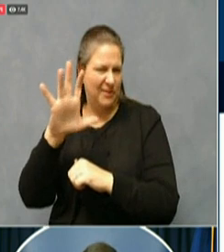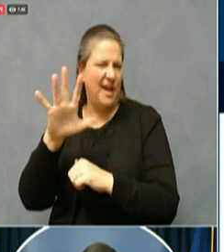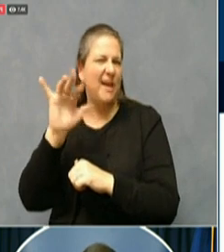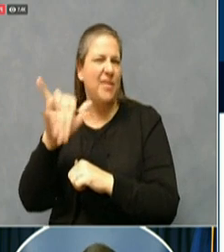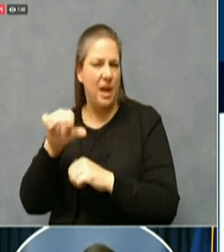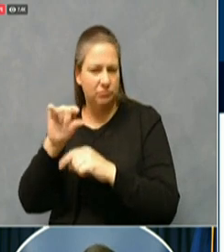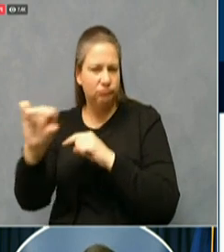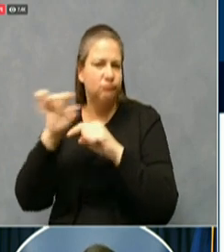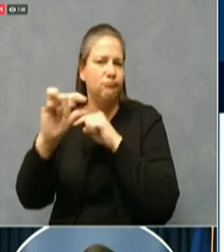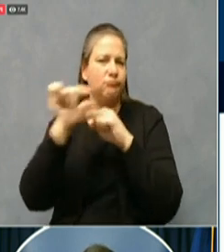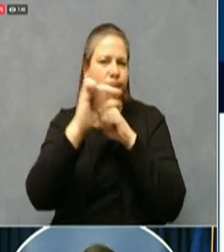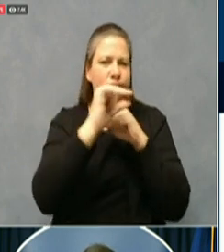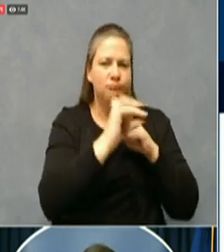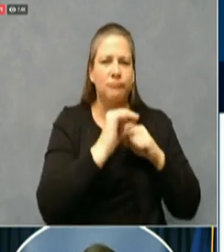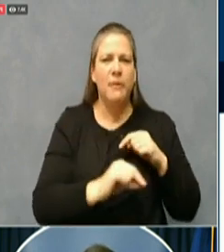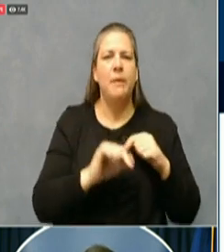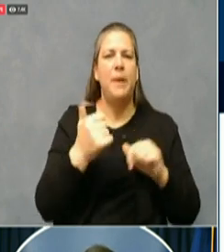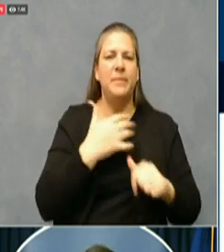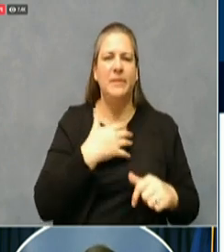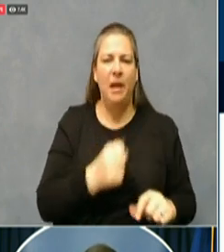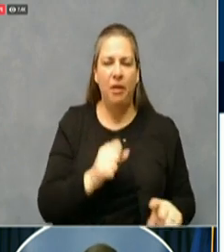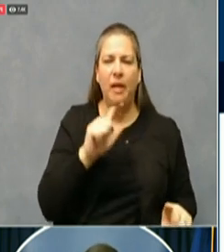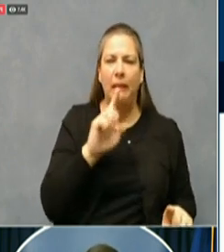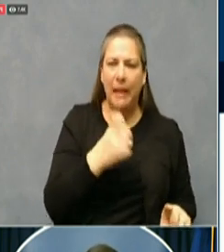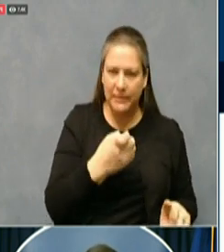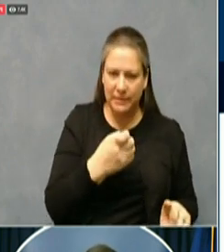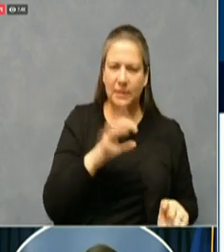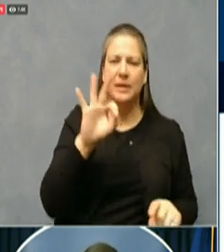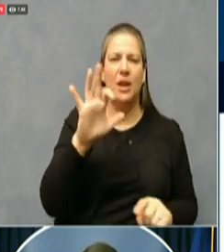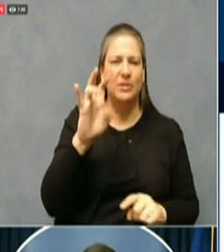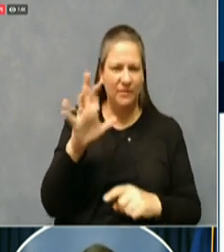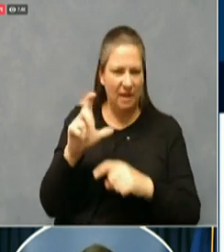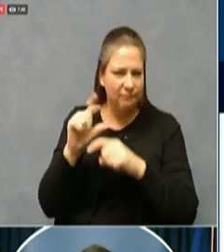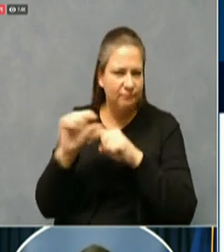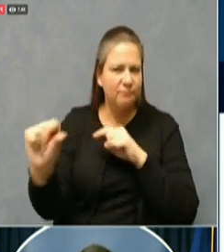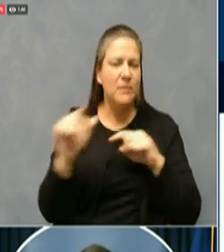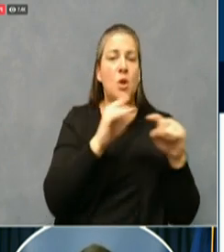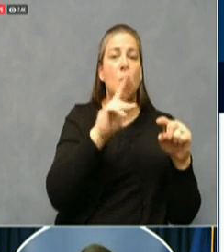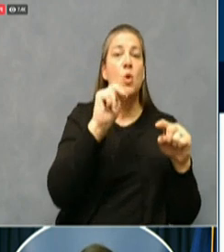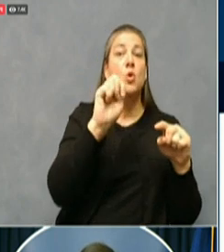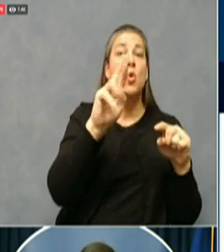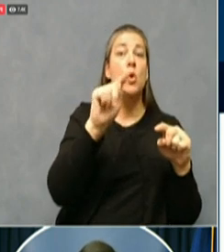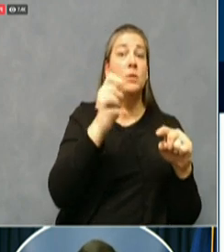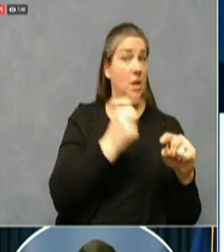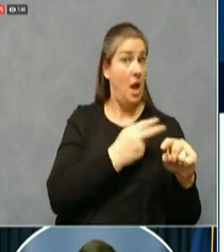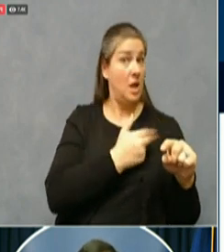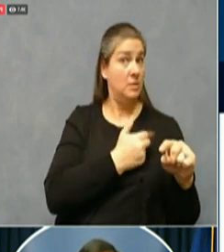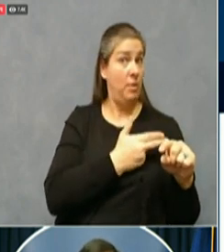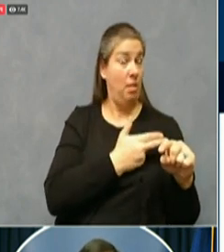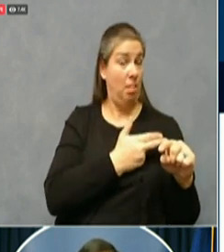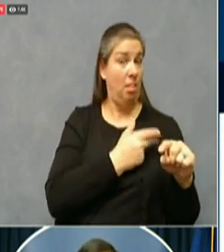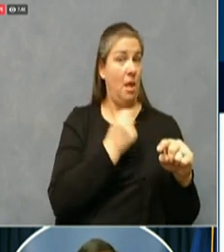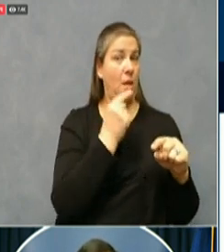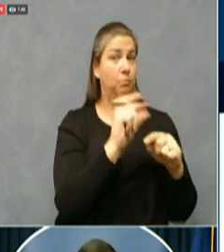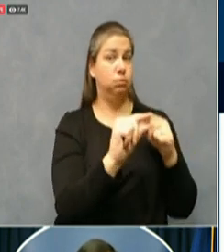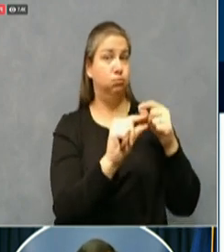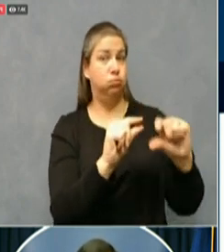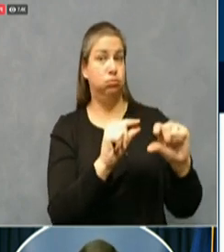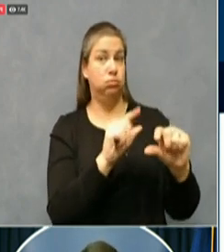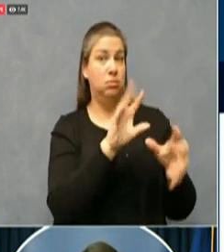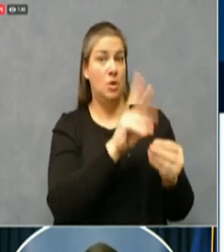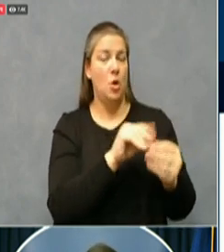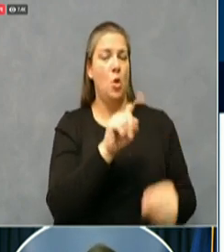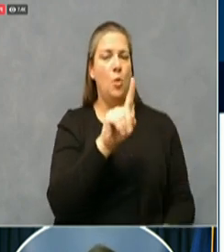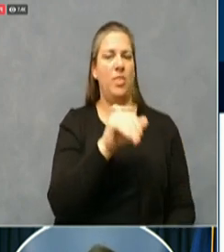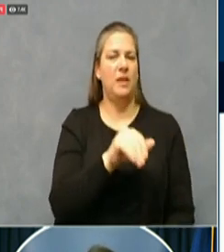Lexington 975 Norton Hospital getting two pallets 1,950